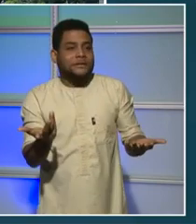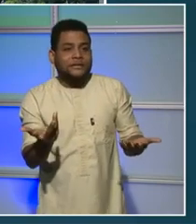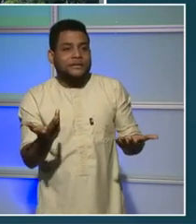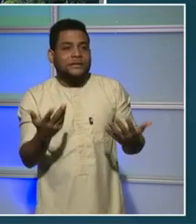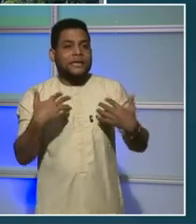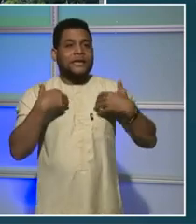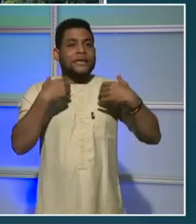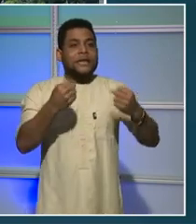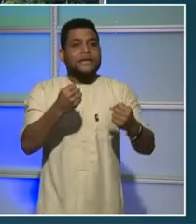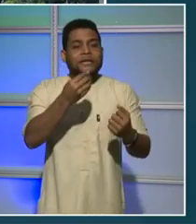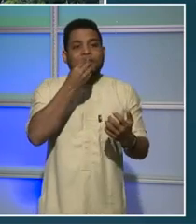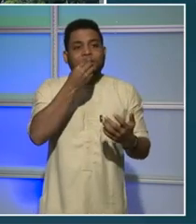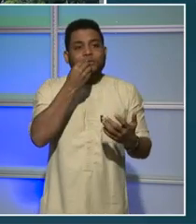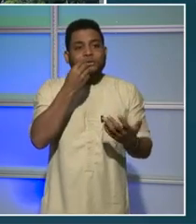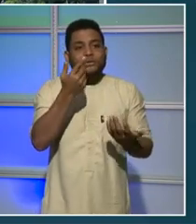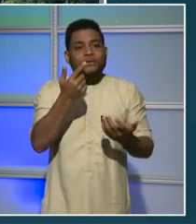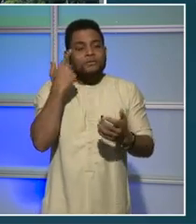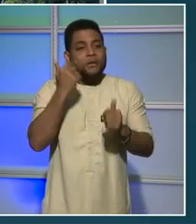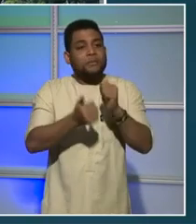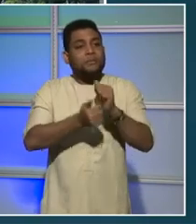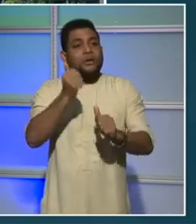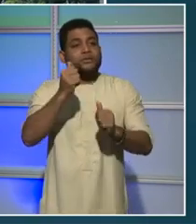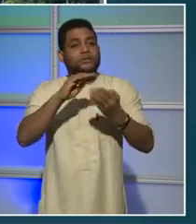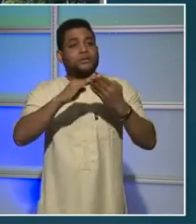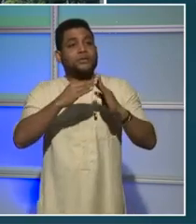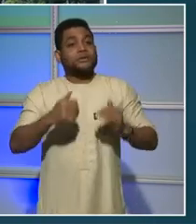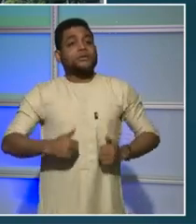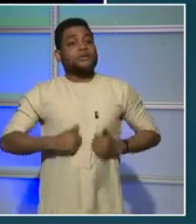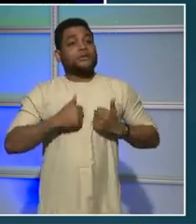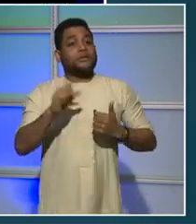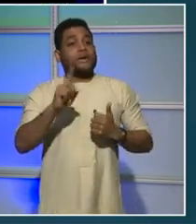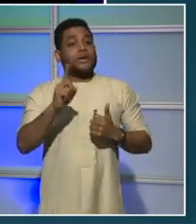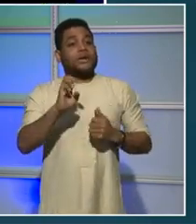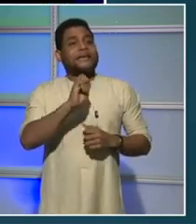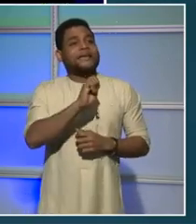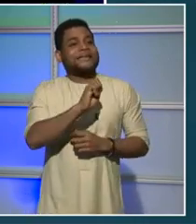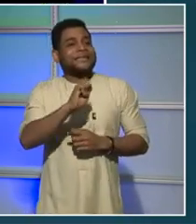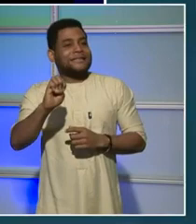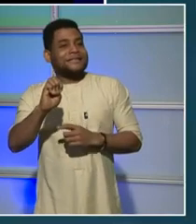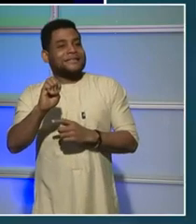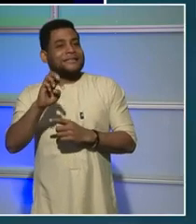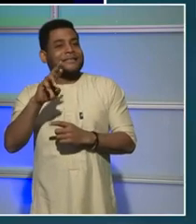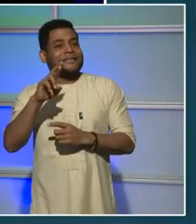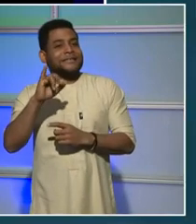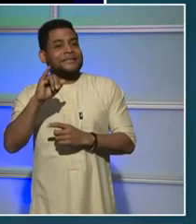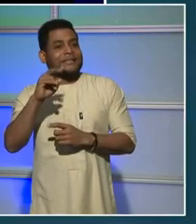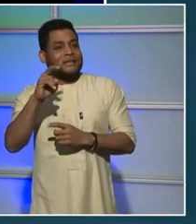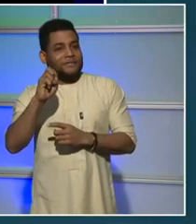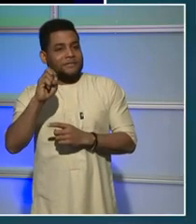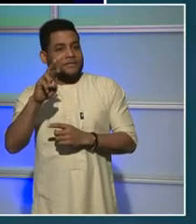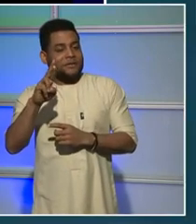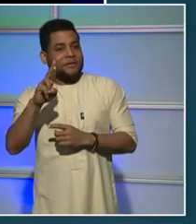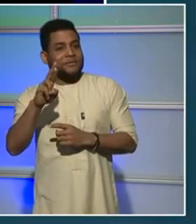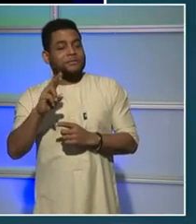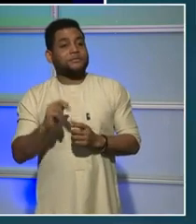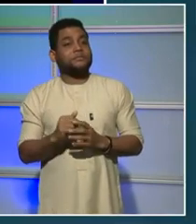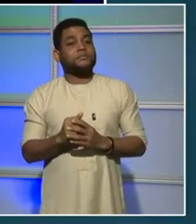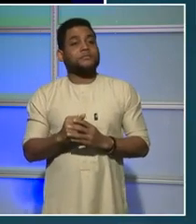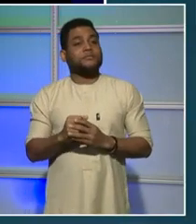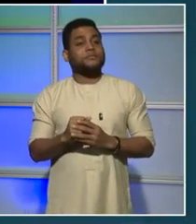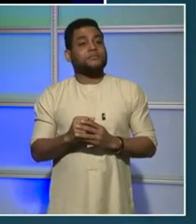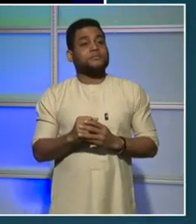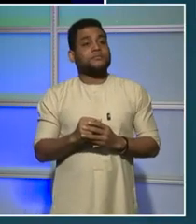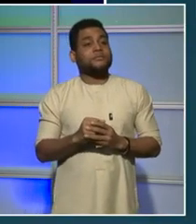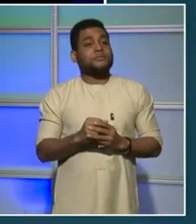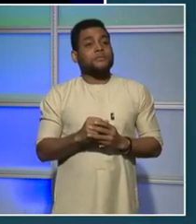for families that are east of the river? Well, thank you, and congratulations, and thank you for your service as well. And we